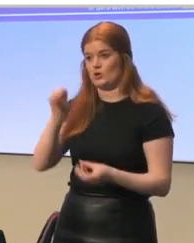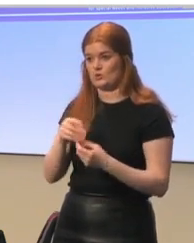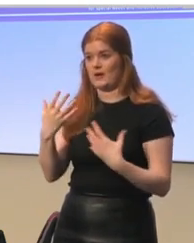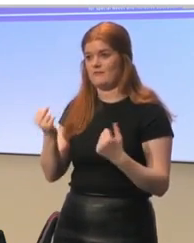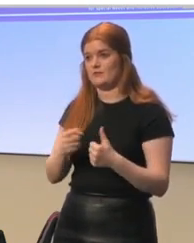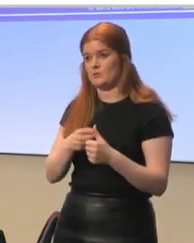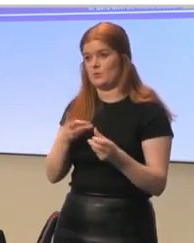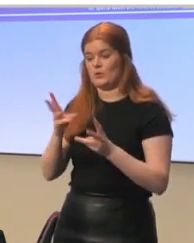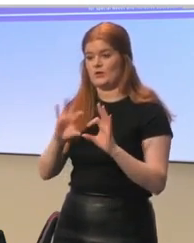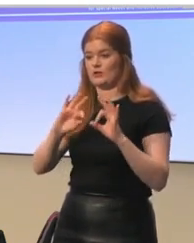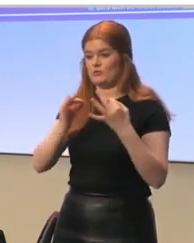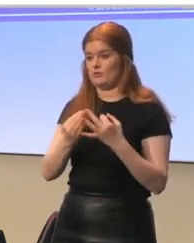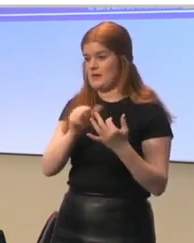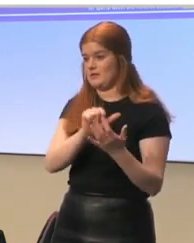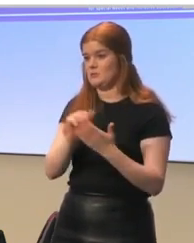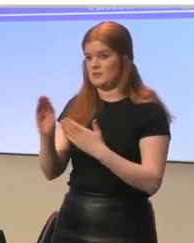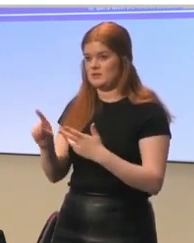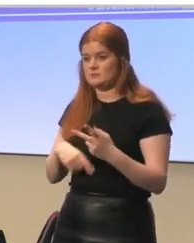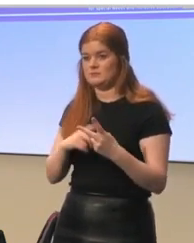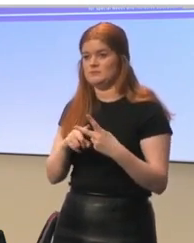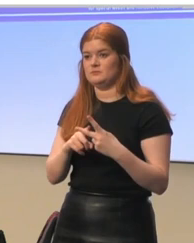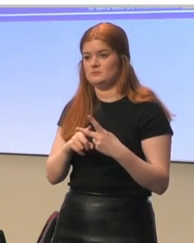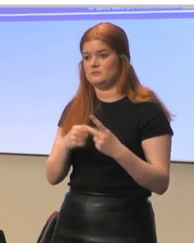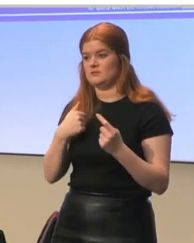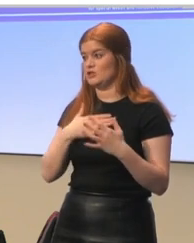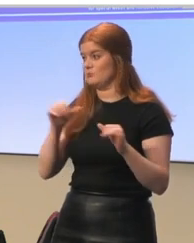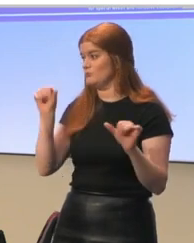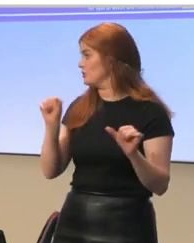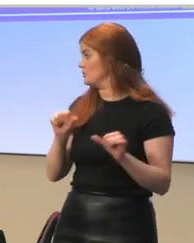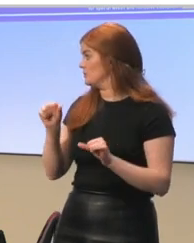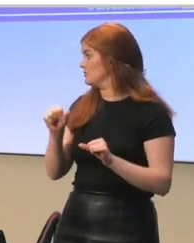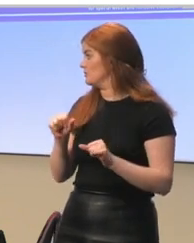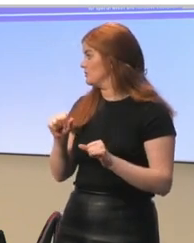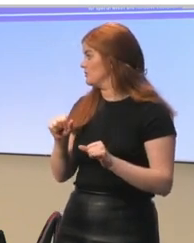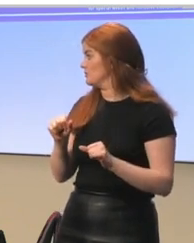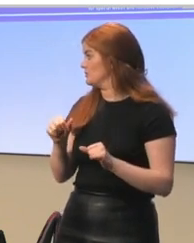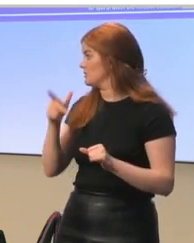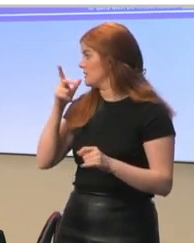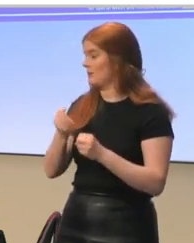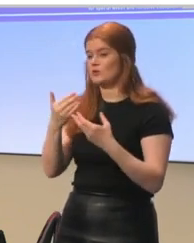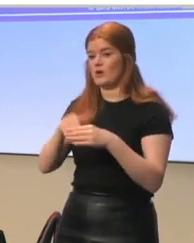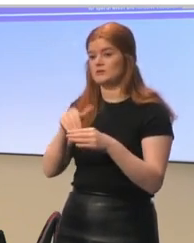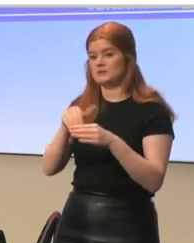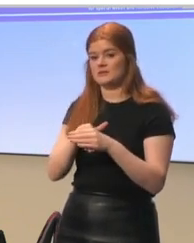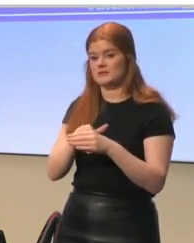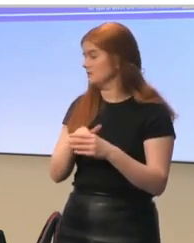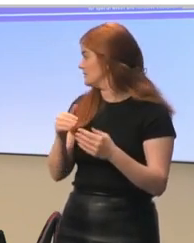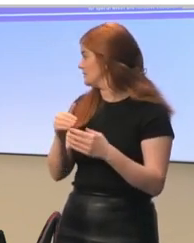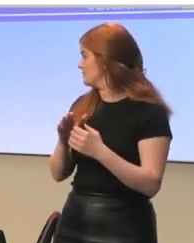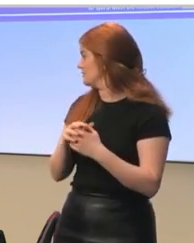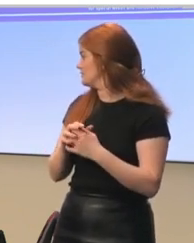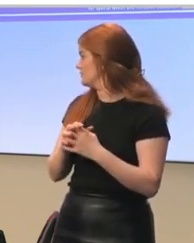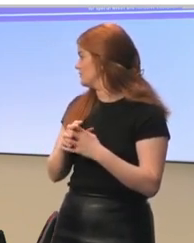have working group A, C, D. And I would just very shortly tell you about the content of this